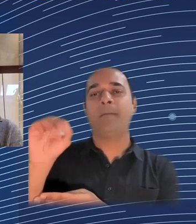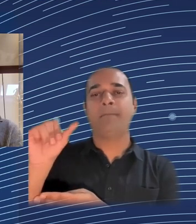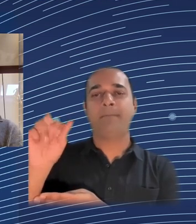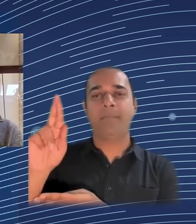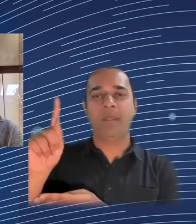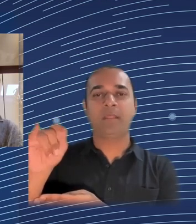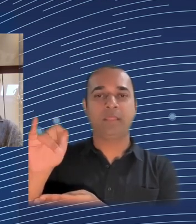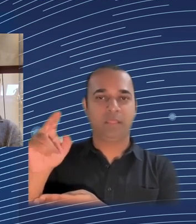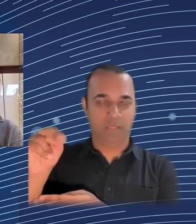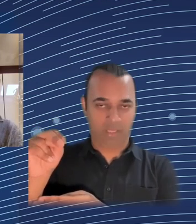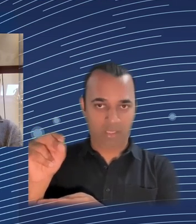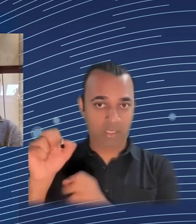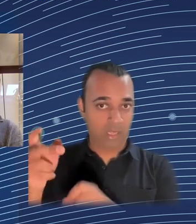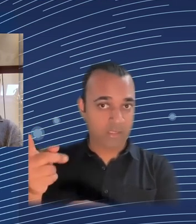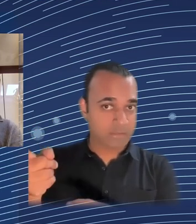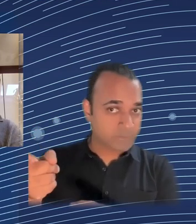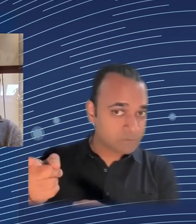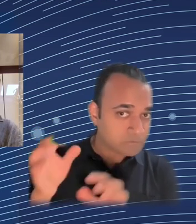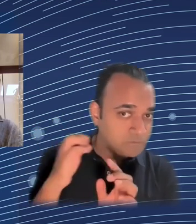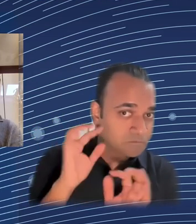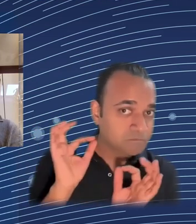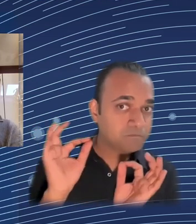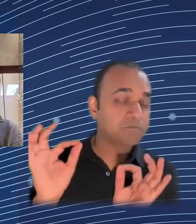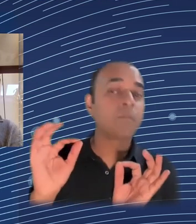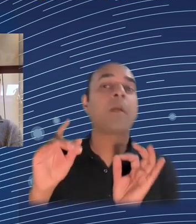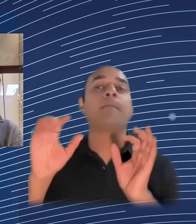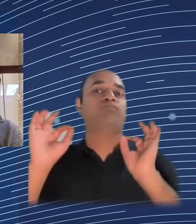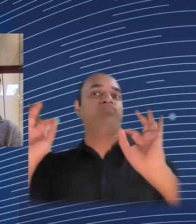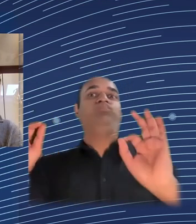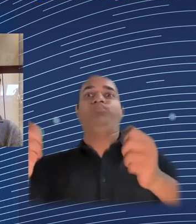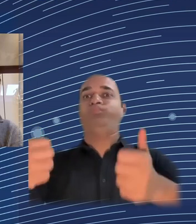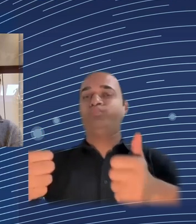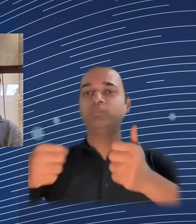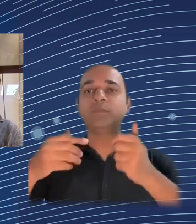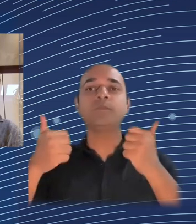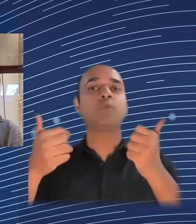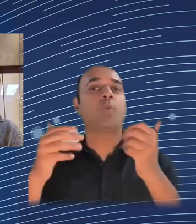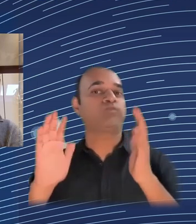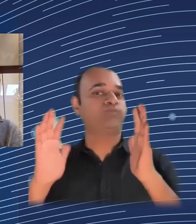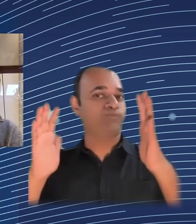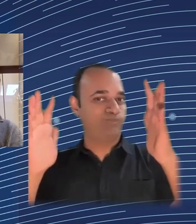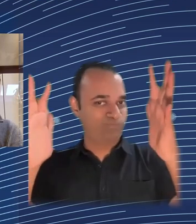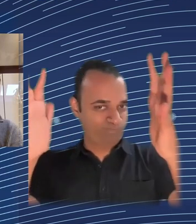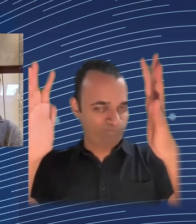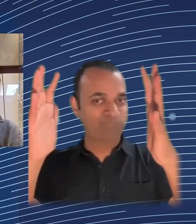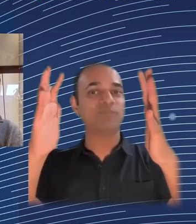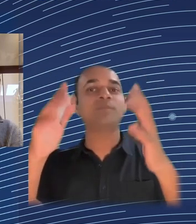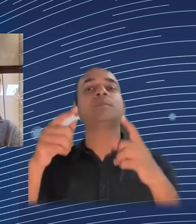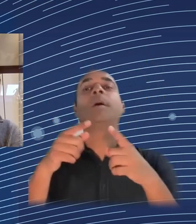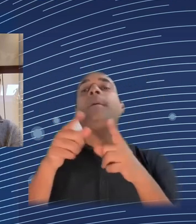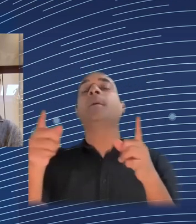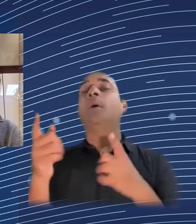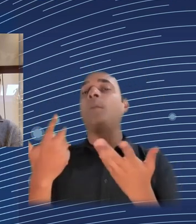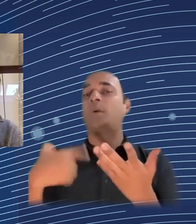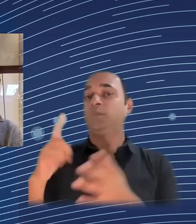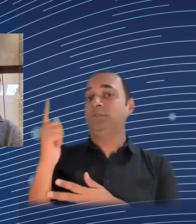with the Romanian State Secretary, and my first question will be about how should we set priorities, given, among others,